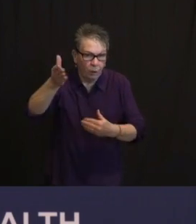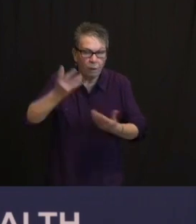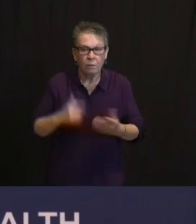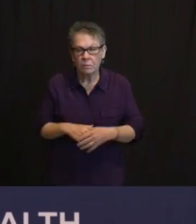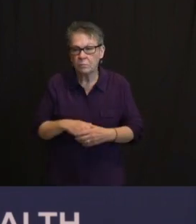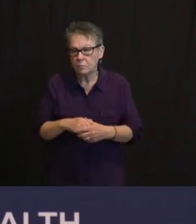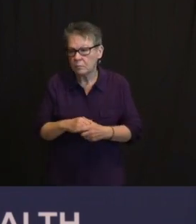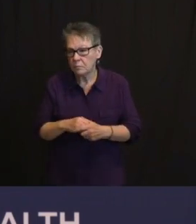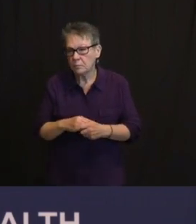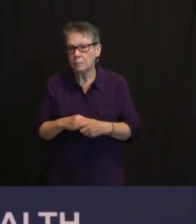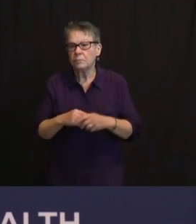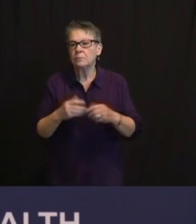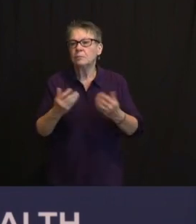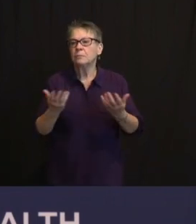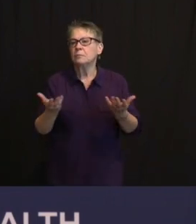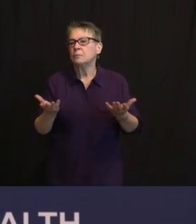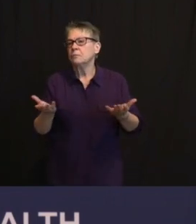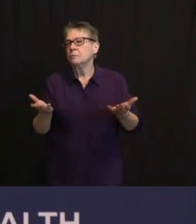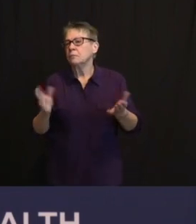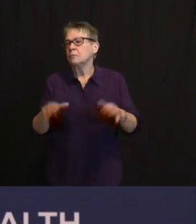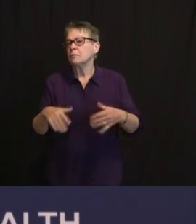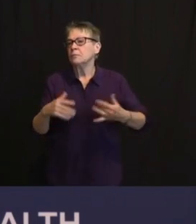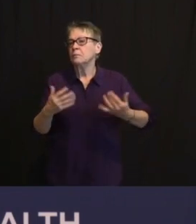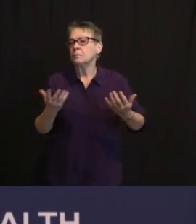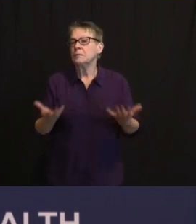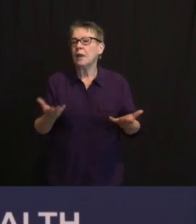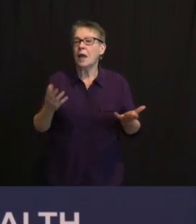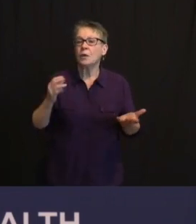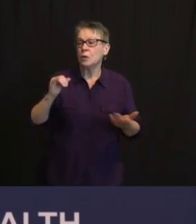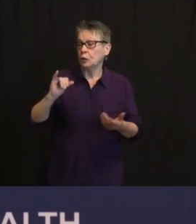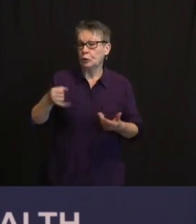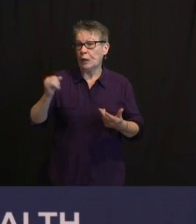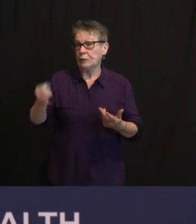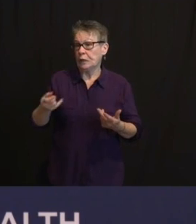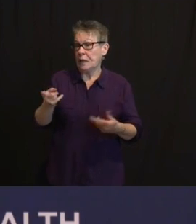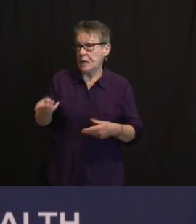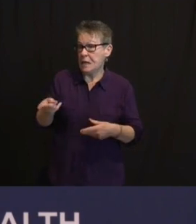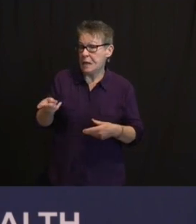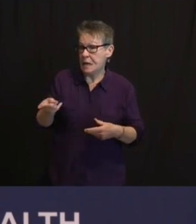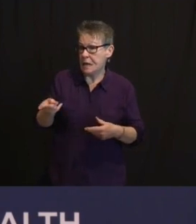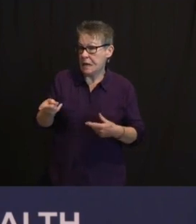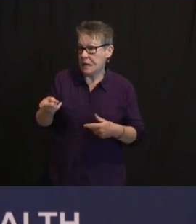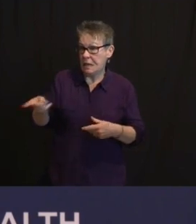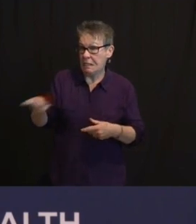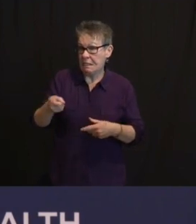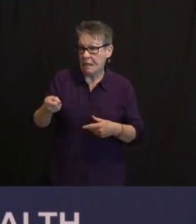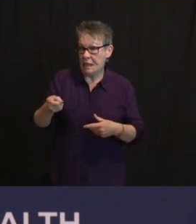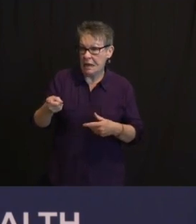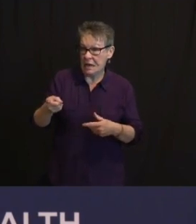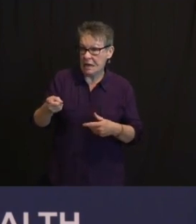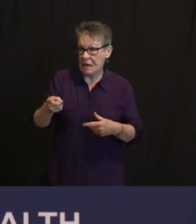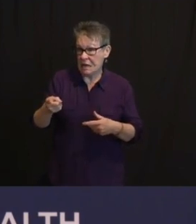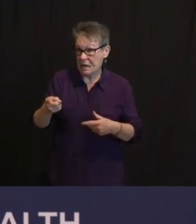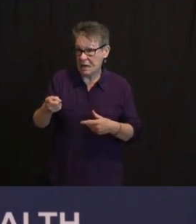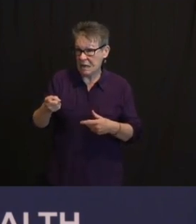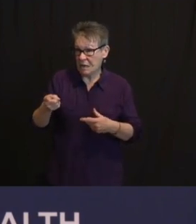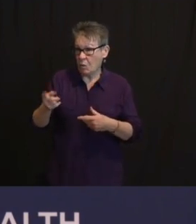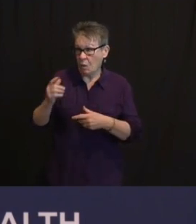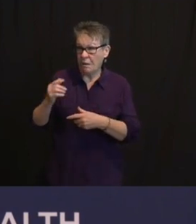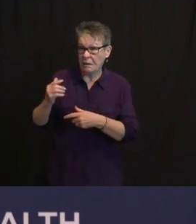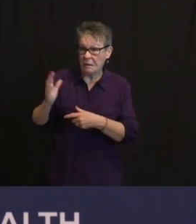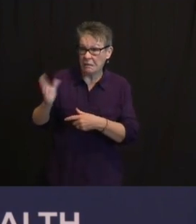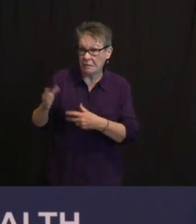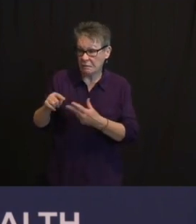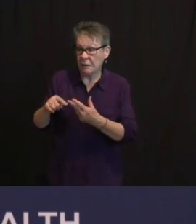IRONICALLY, J&J, THAN THE COMMITMENTS BY FIZER AND MODERNA TO INCREASE THEIR PRODUCTION. AND I SAY LESS SO, J&J, NOT THAT IT